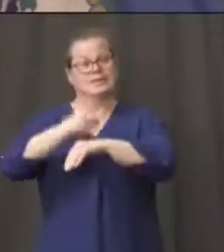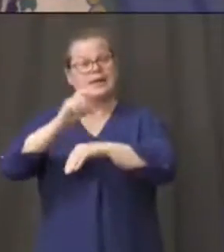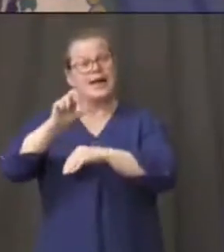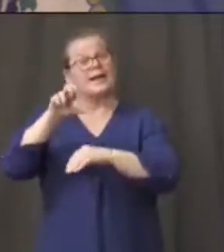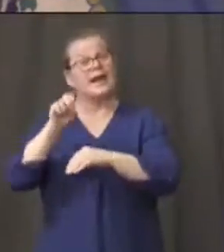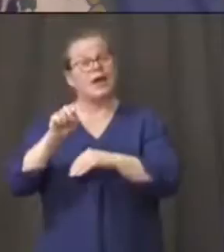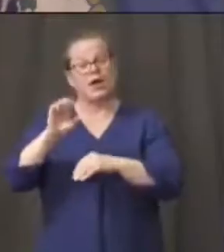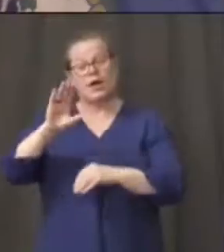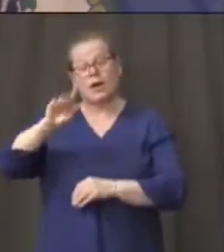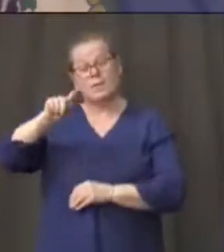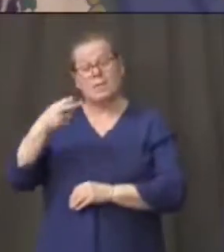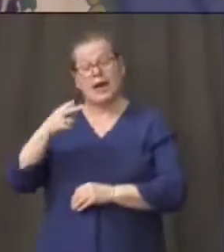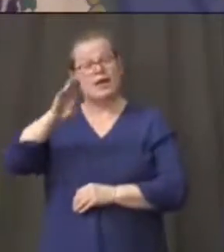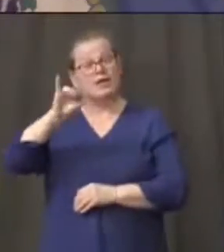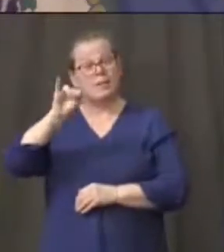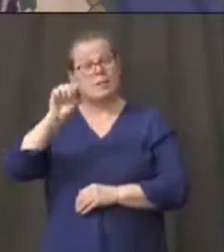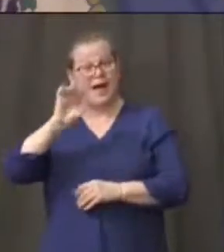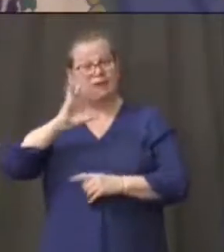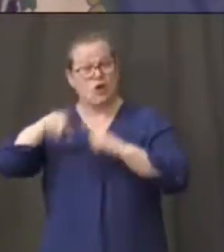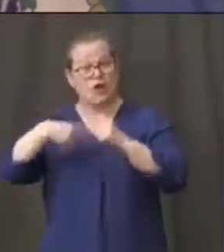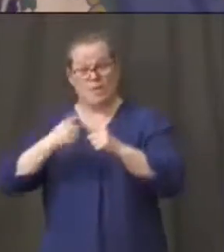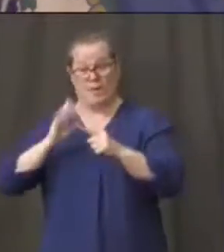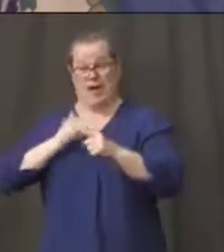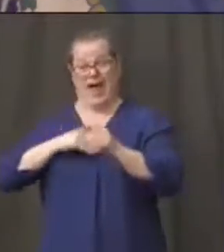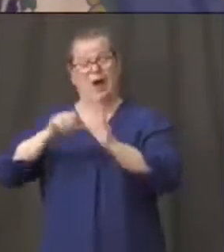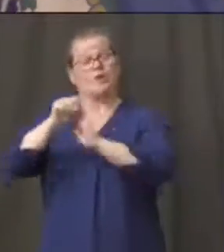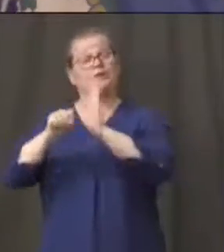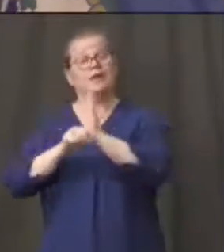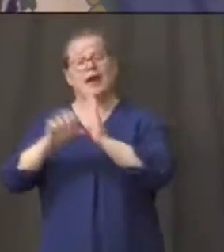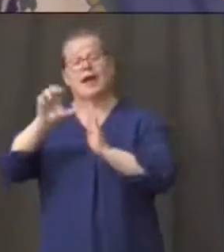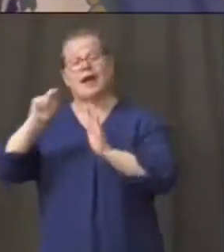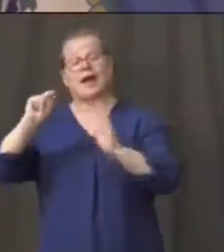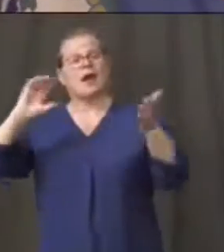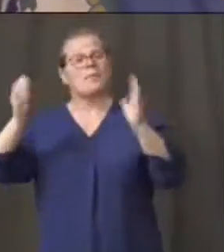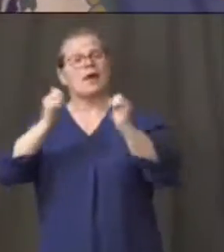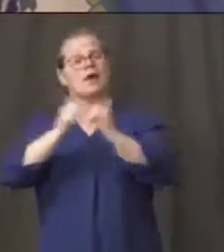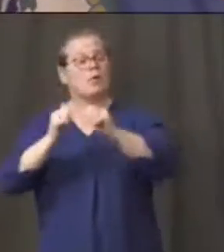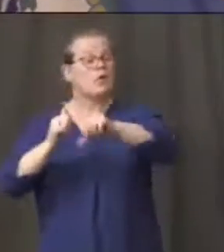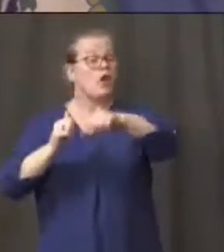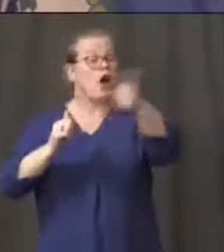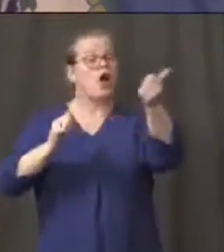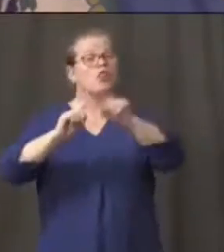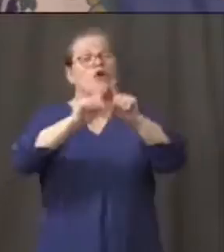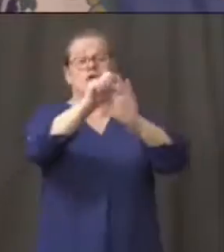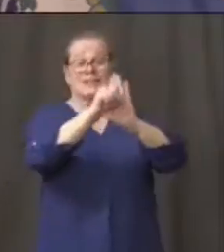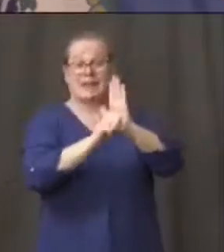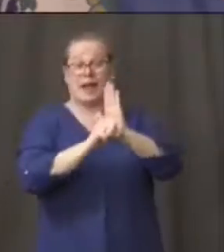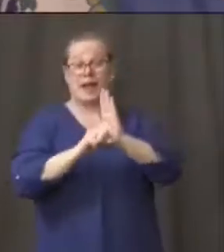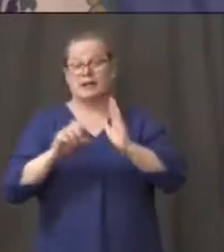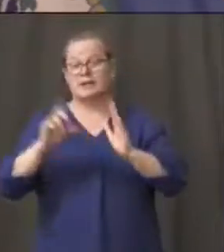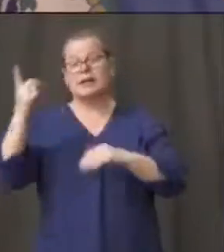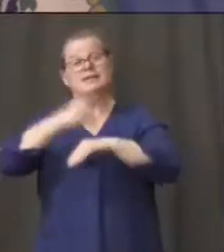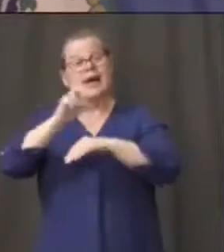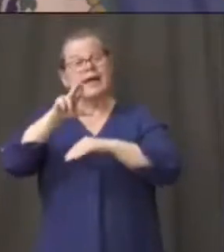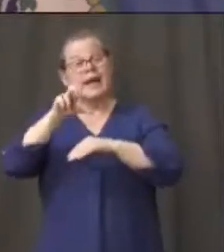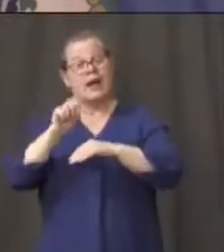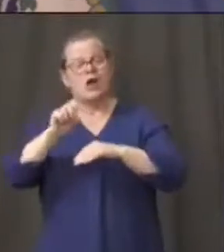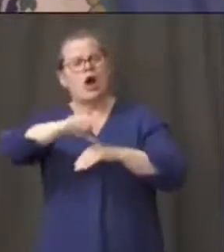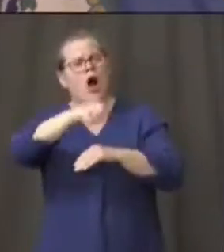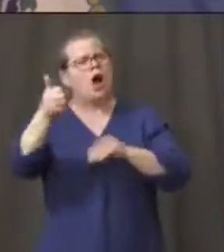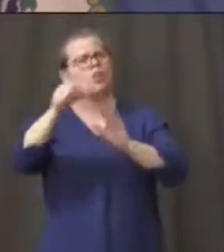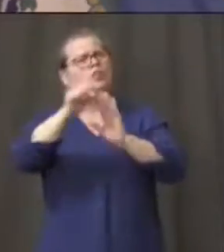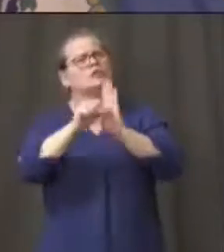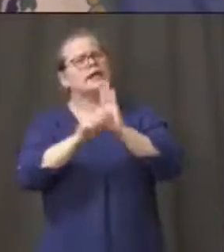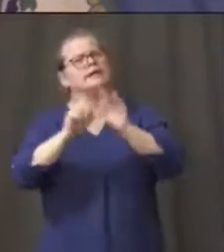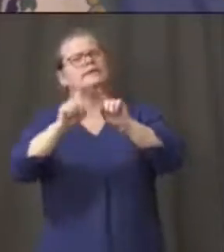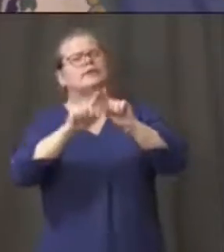We're talking about how our state's doing compared to other states in terms of capacity. Most other states, the average, they lost about 60 percent